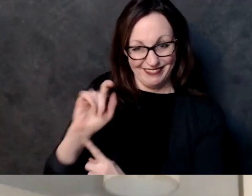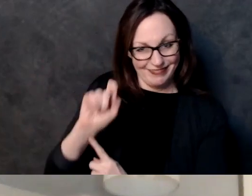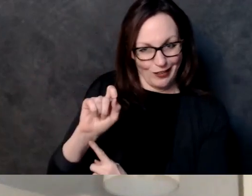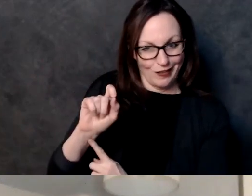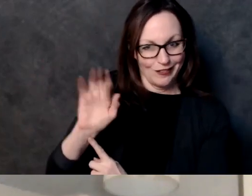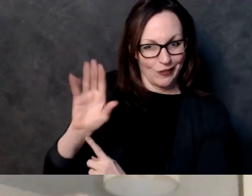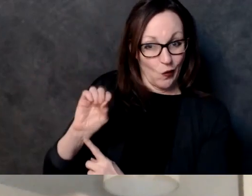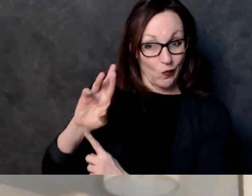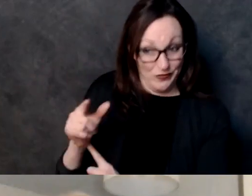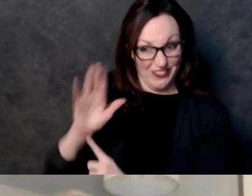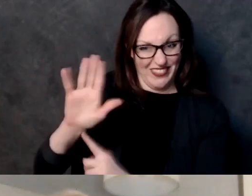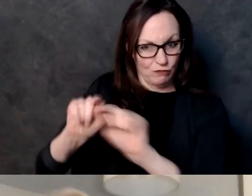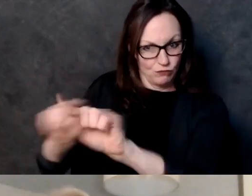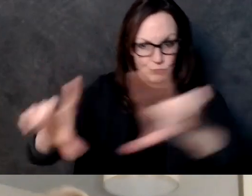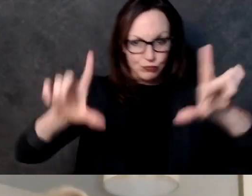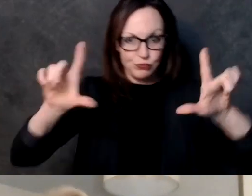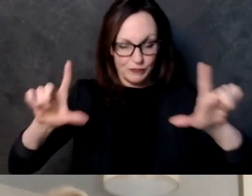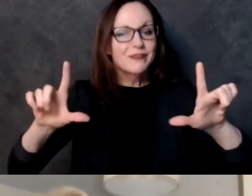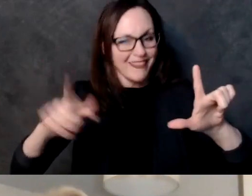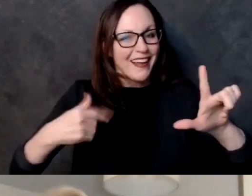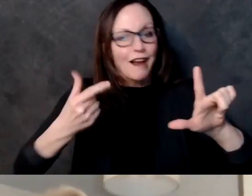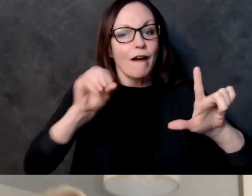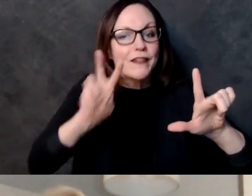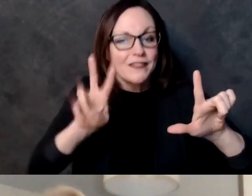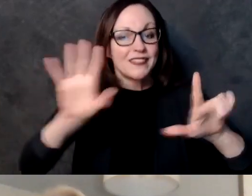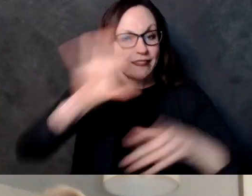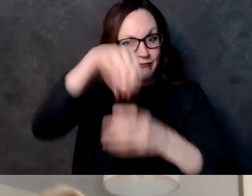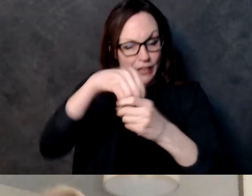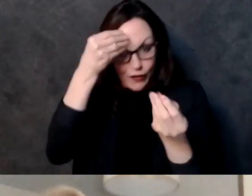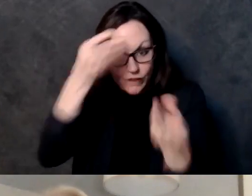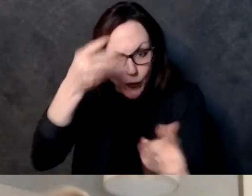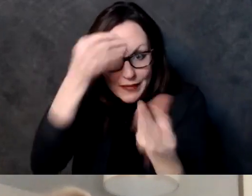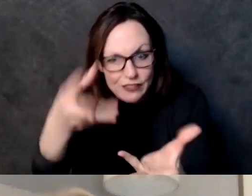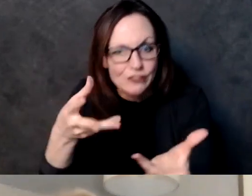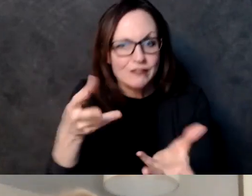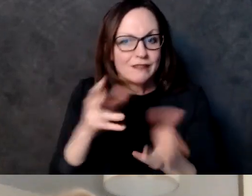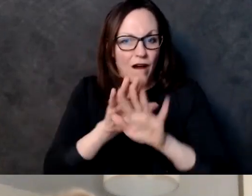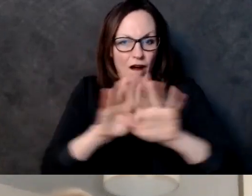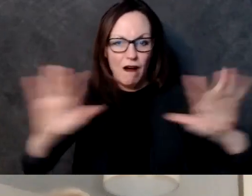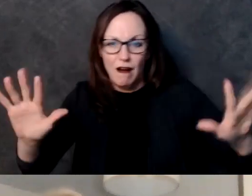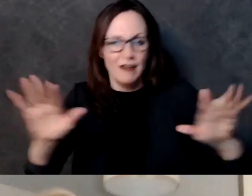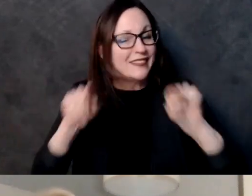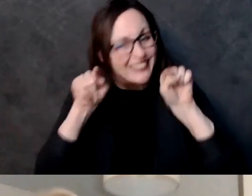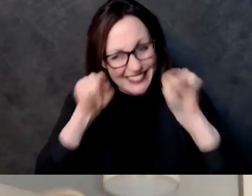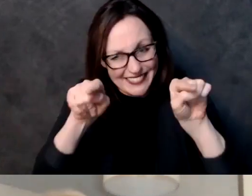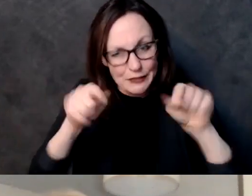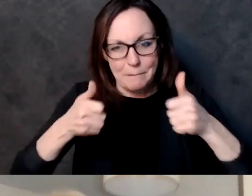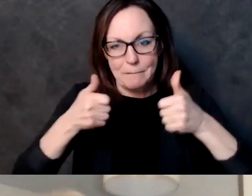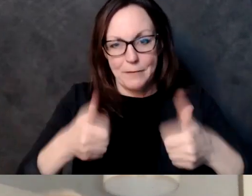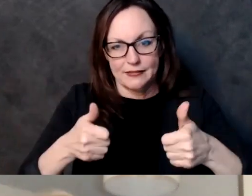their info live so that's the best place to be able to check the local statistics which i think every all of us are doing